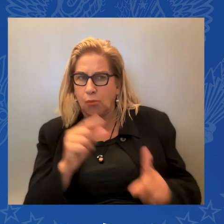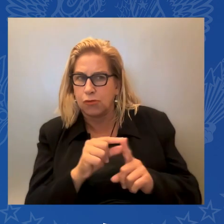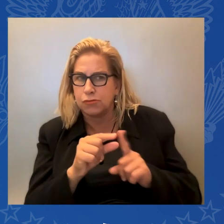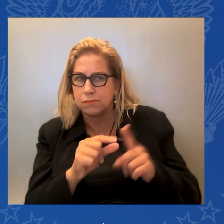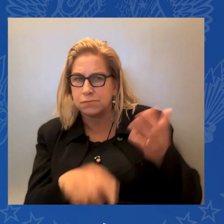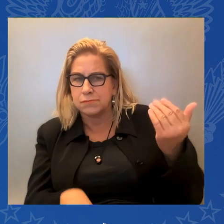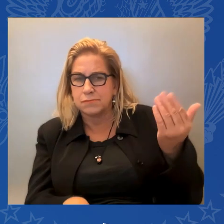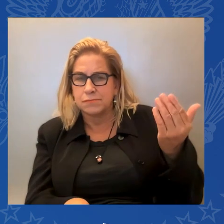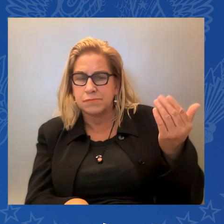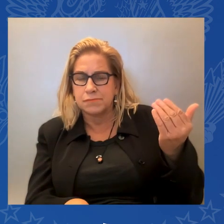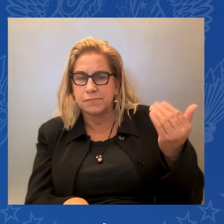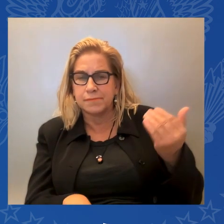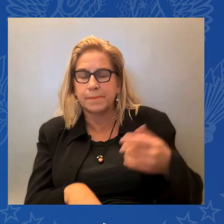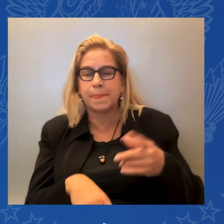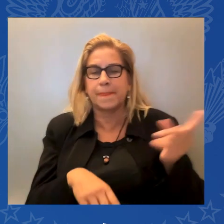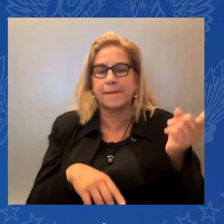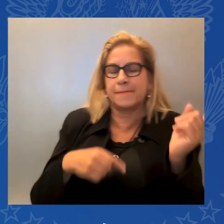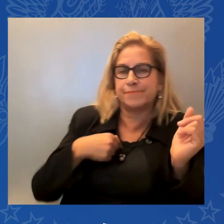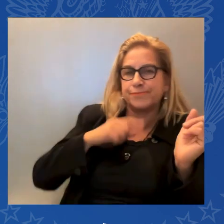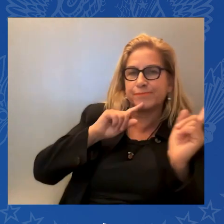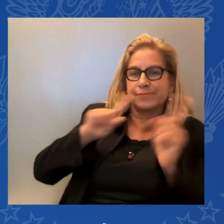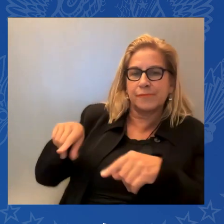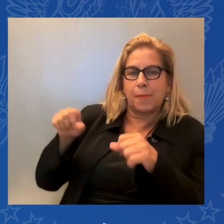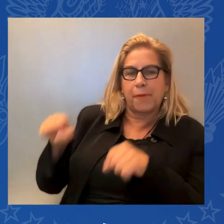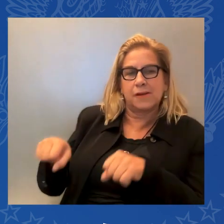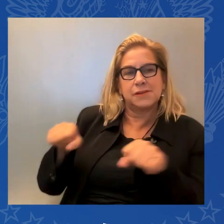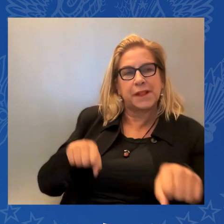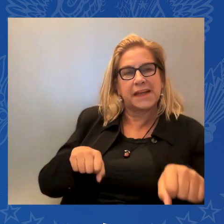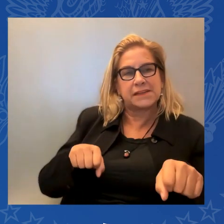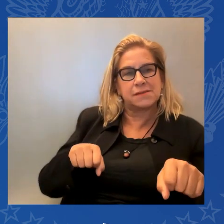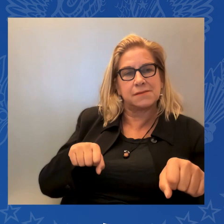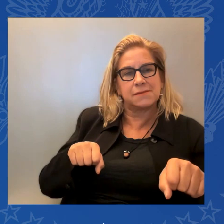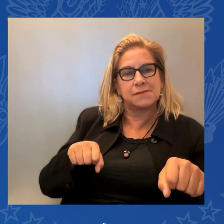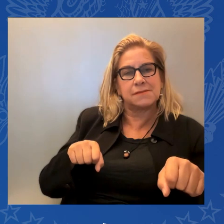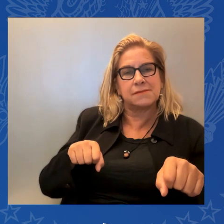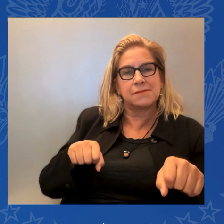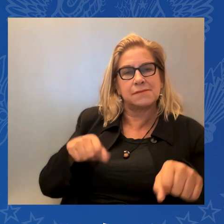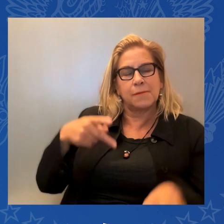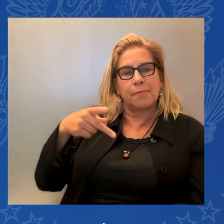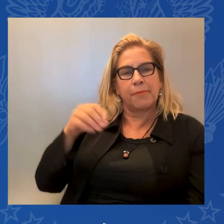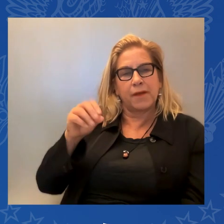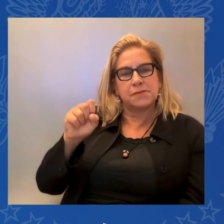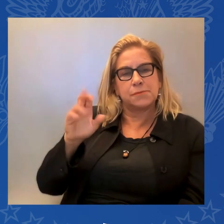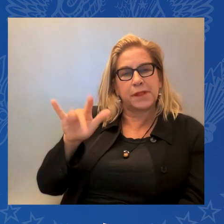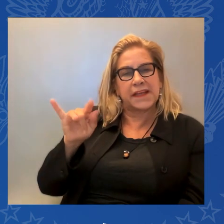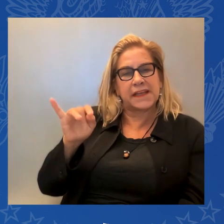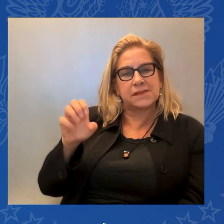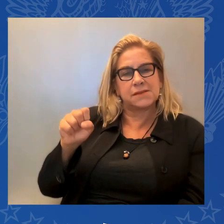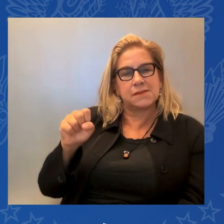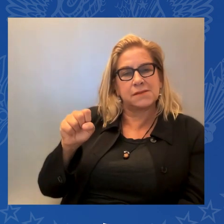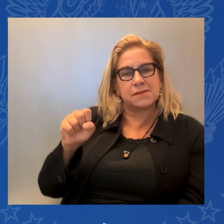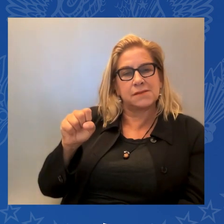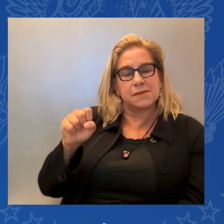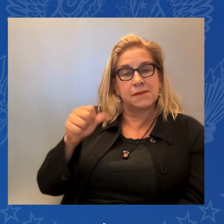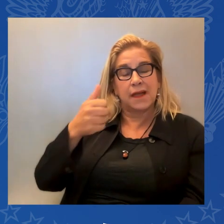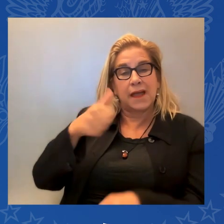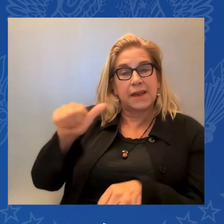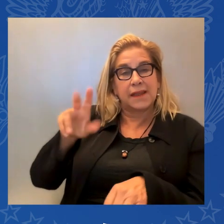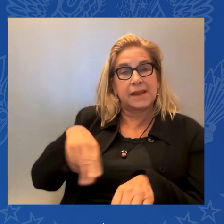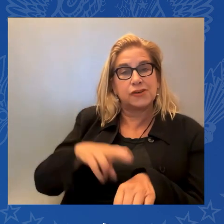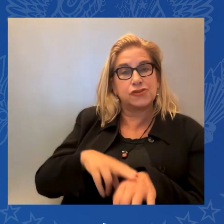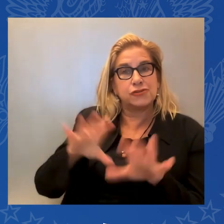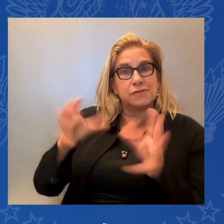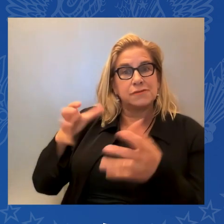We're the only nation built on an idea. Every other nation is built based on geography, ethnicity or religion